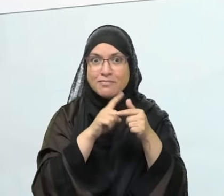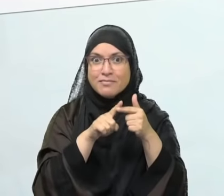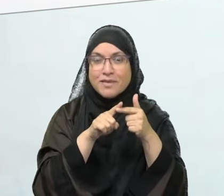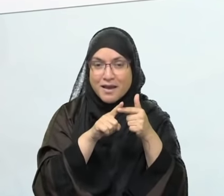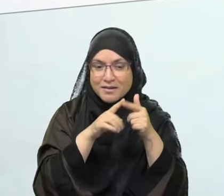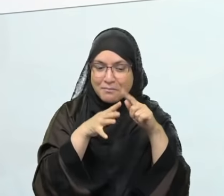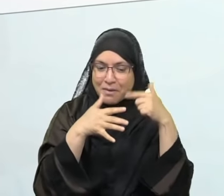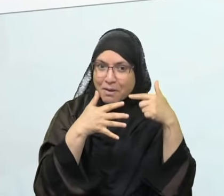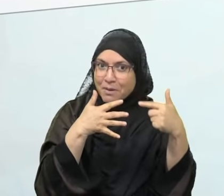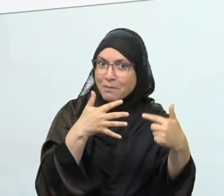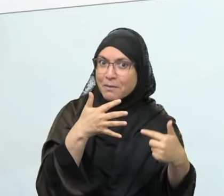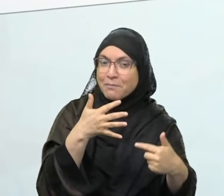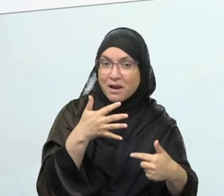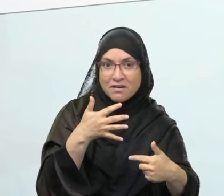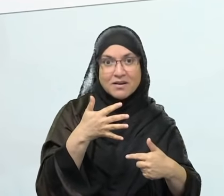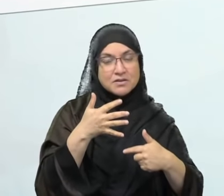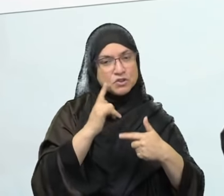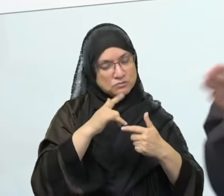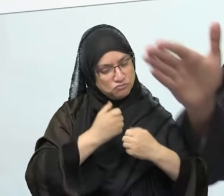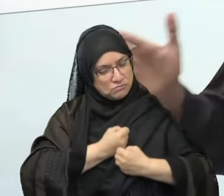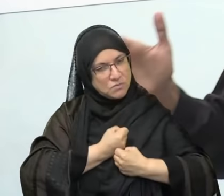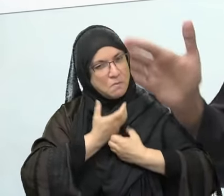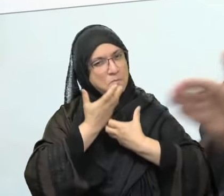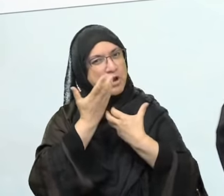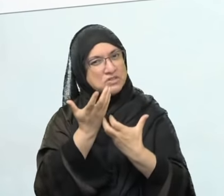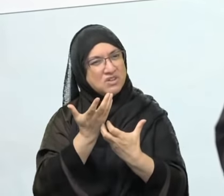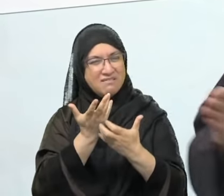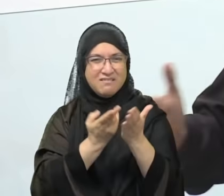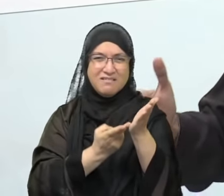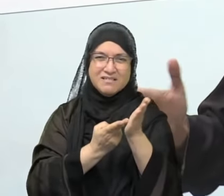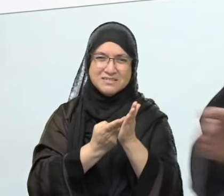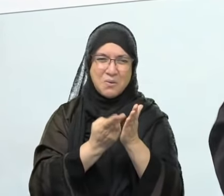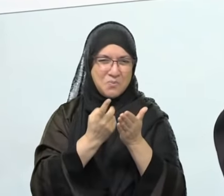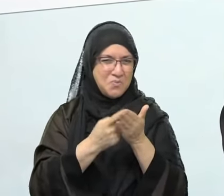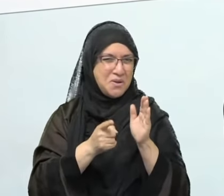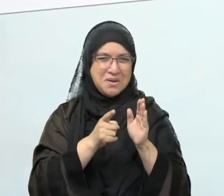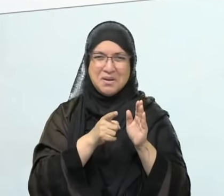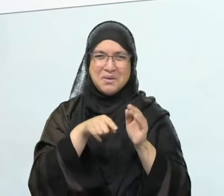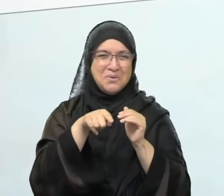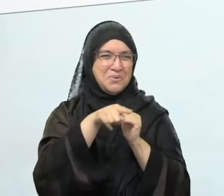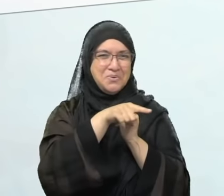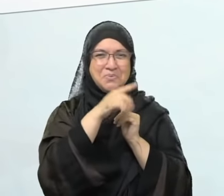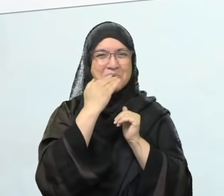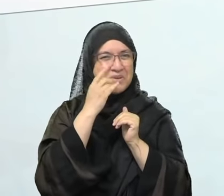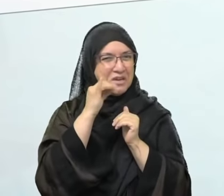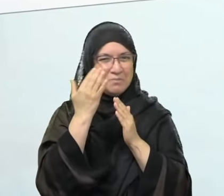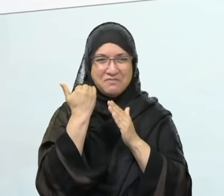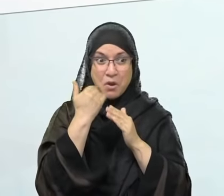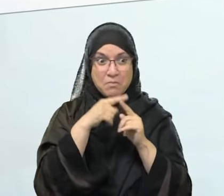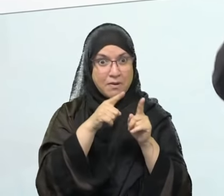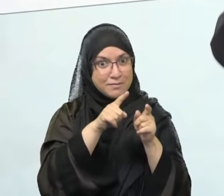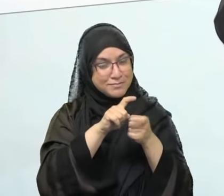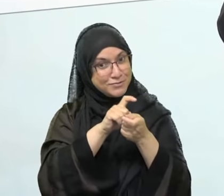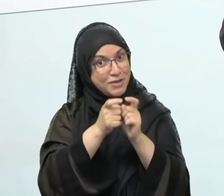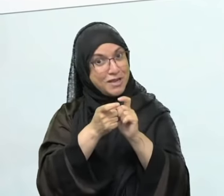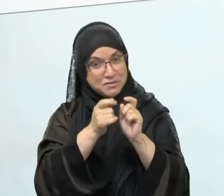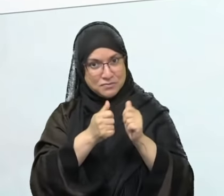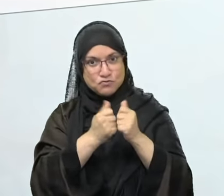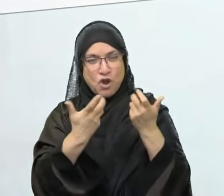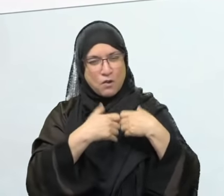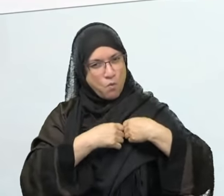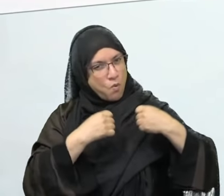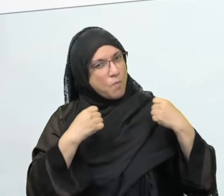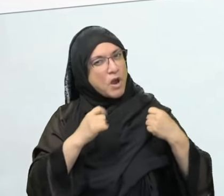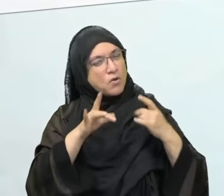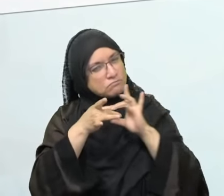and truthful, that is going to open the doors to all types of good things. They're going to be honest in their dealings with their family, honest in